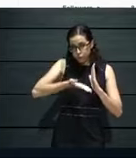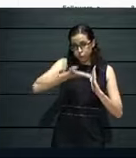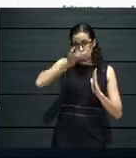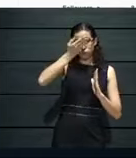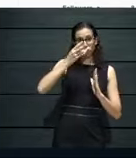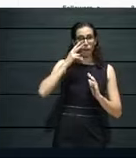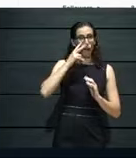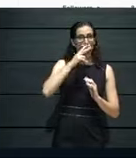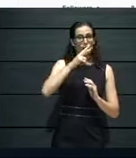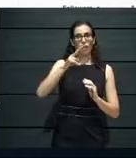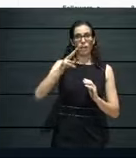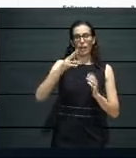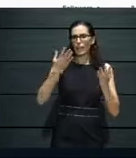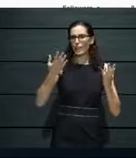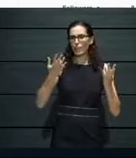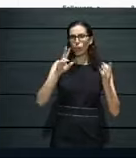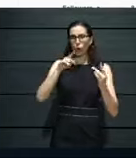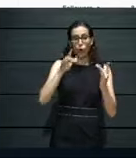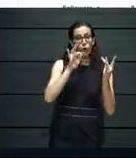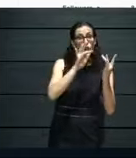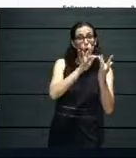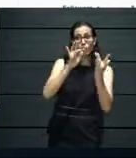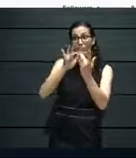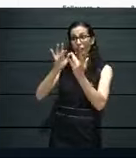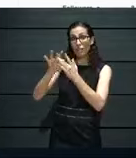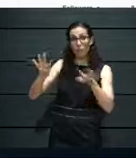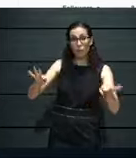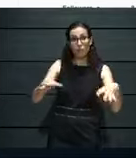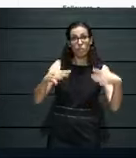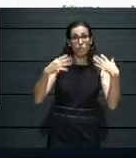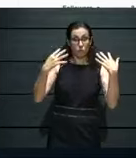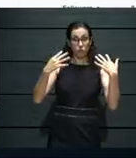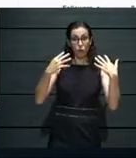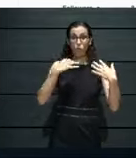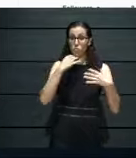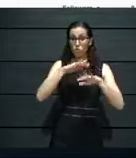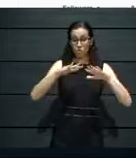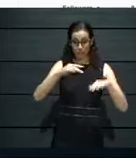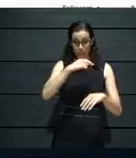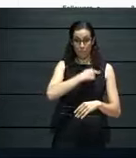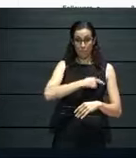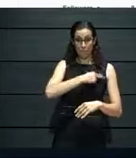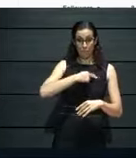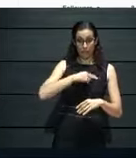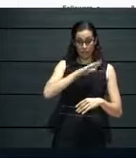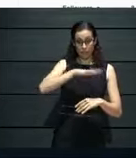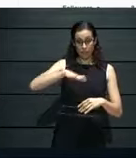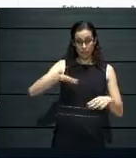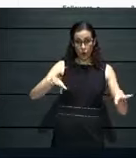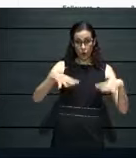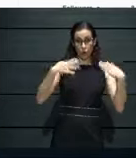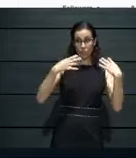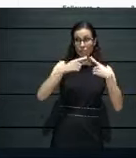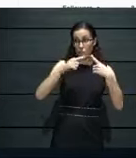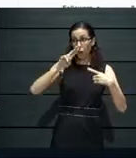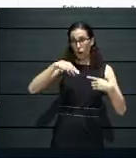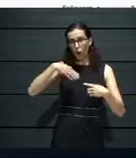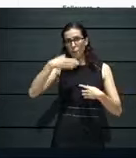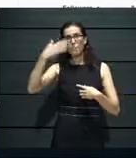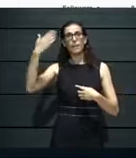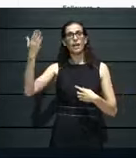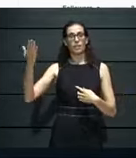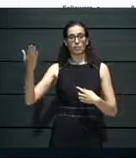um, even how we reached audiences. Um, not, not just the local audiences, but audiences internationally. Mm-hmm.